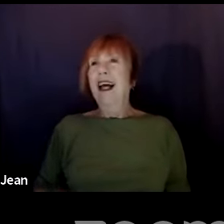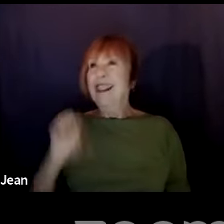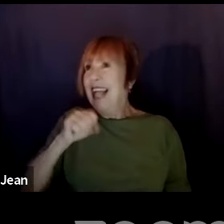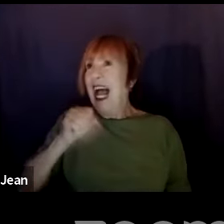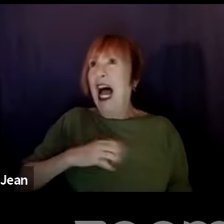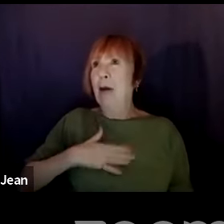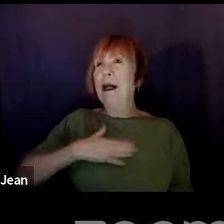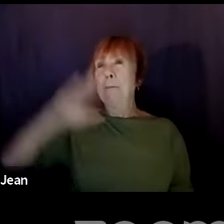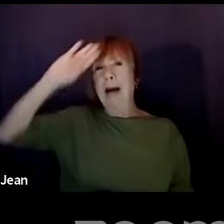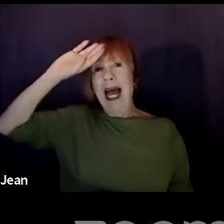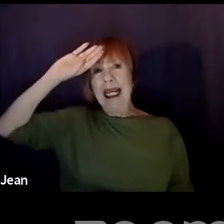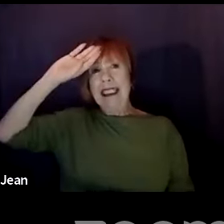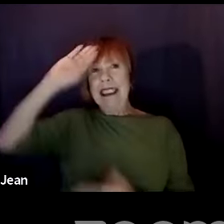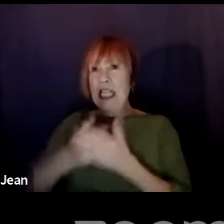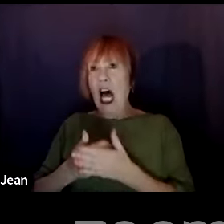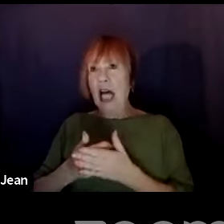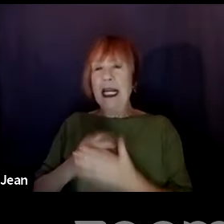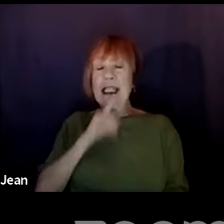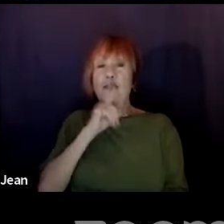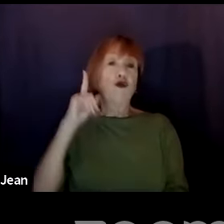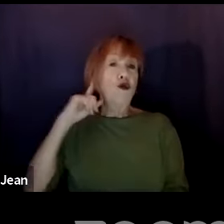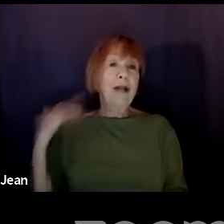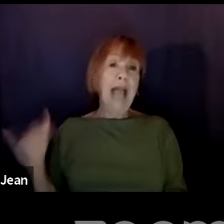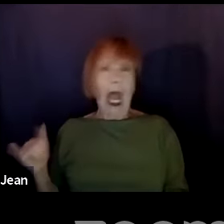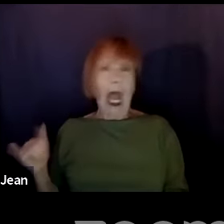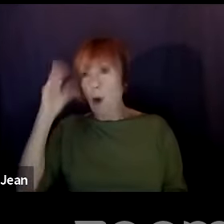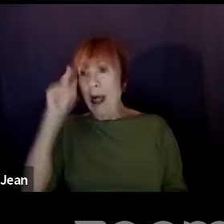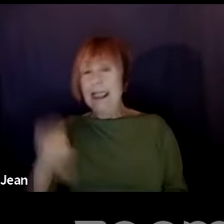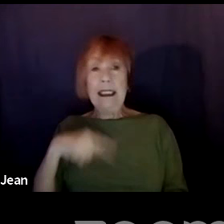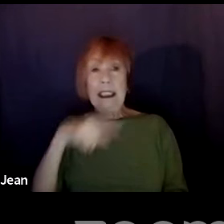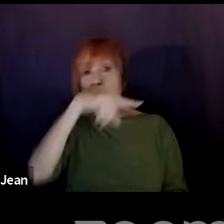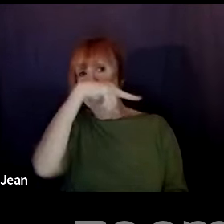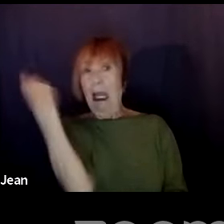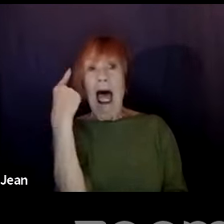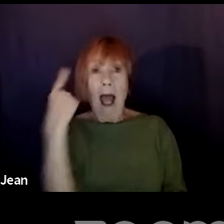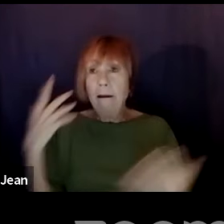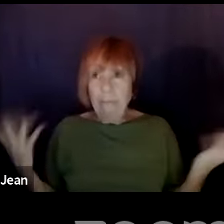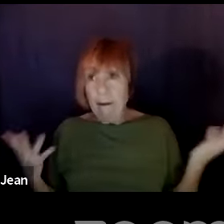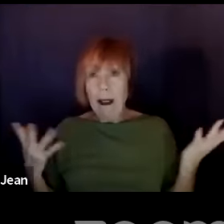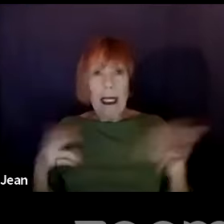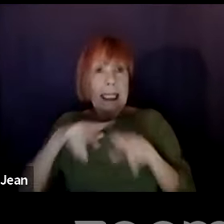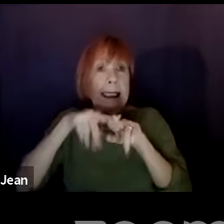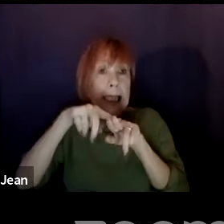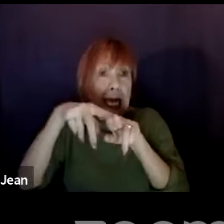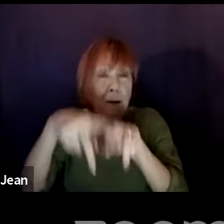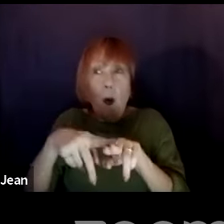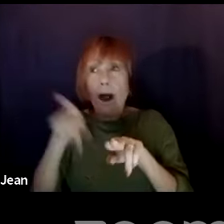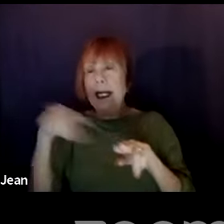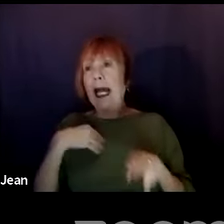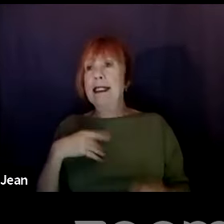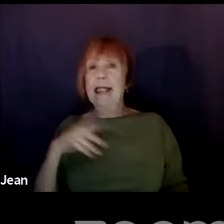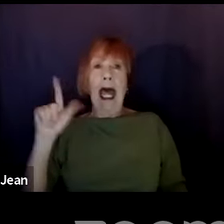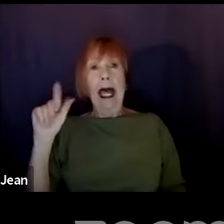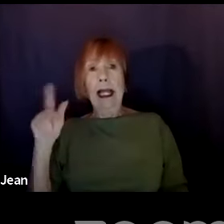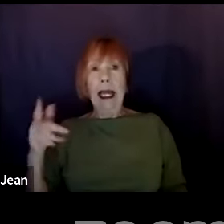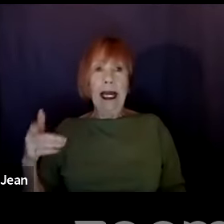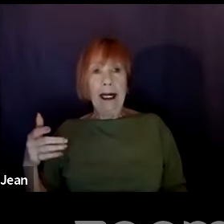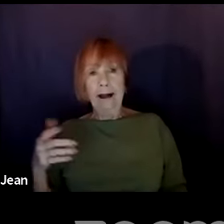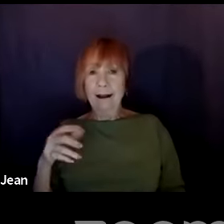just black. Do you understand? Like he skateboards and he's like, he kind of has that, that, that LA thing that irks me.